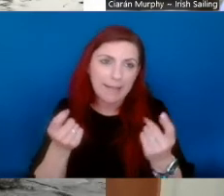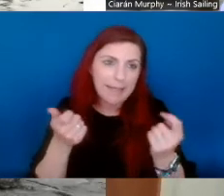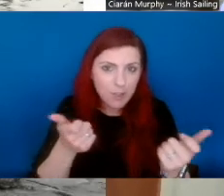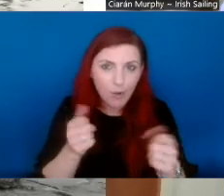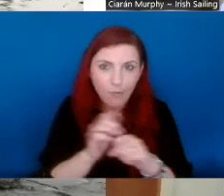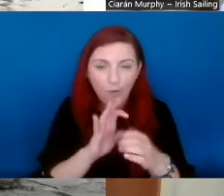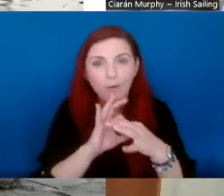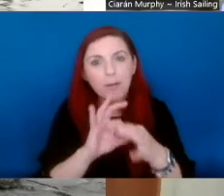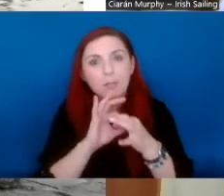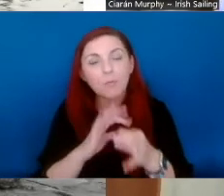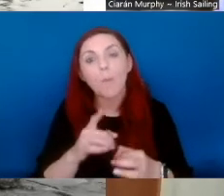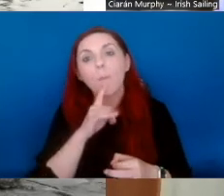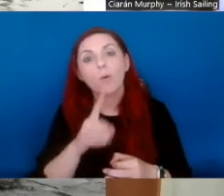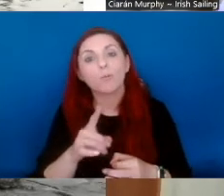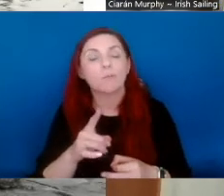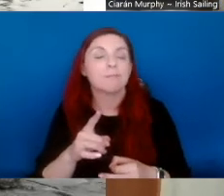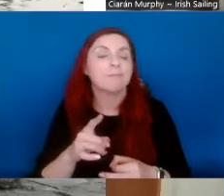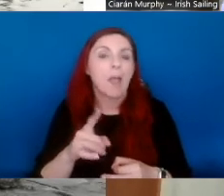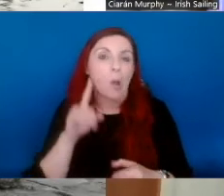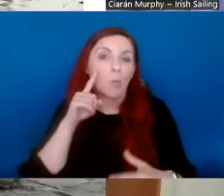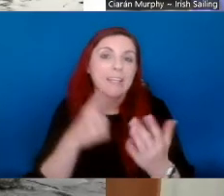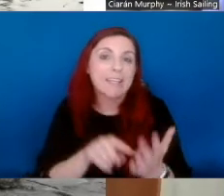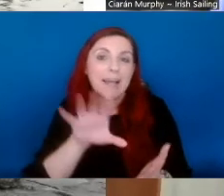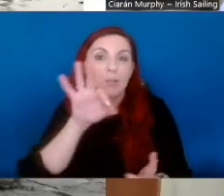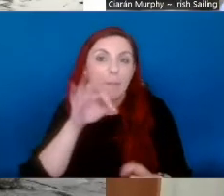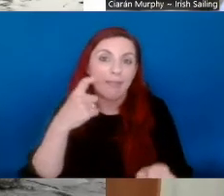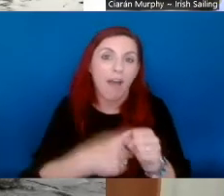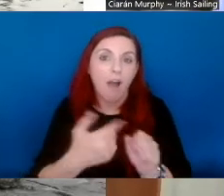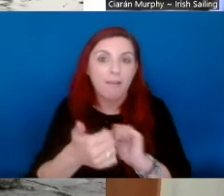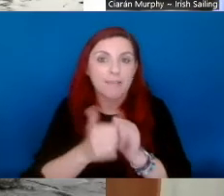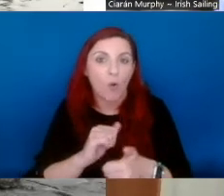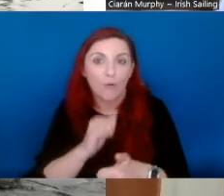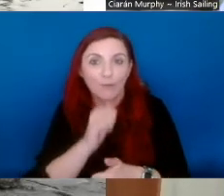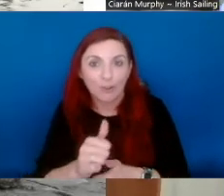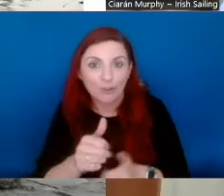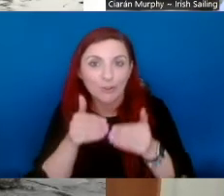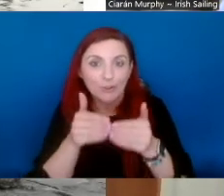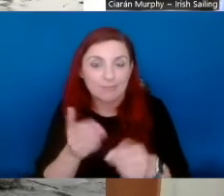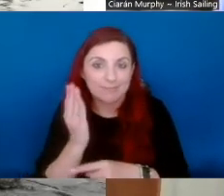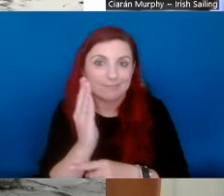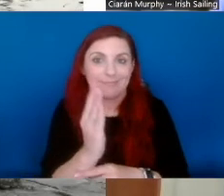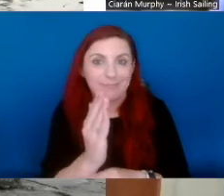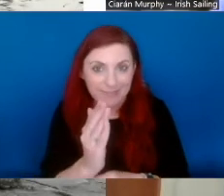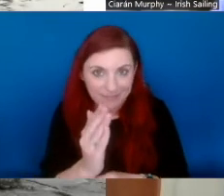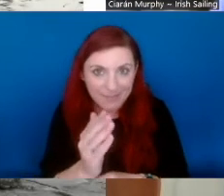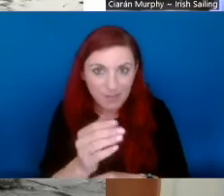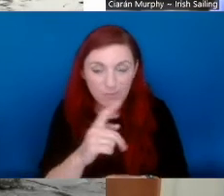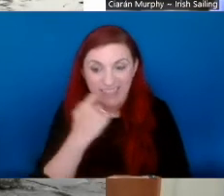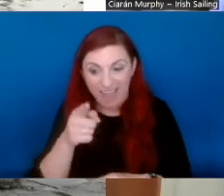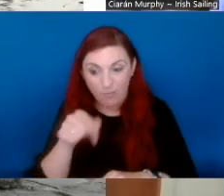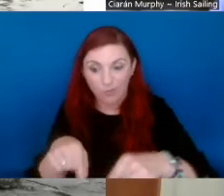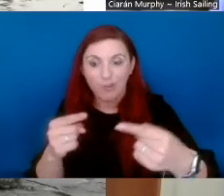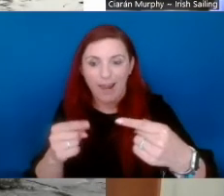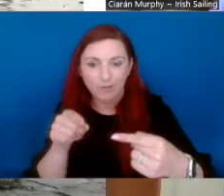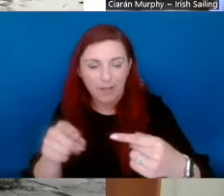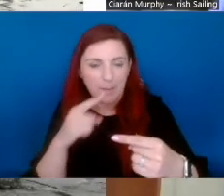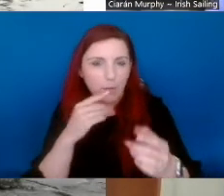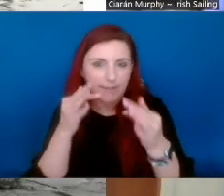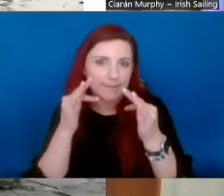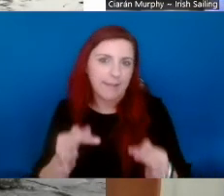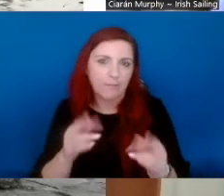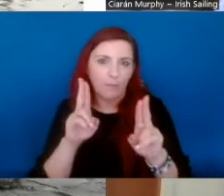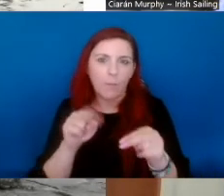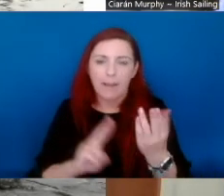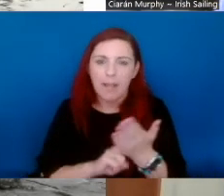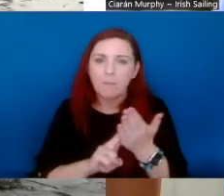quite complex, where stand-up paddle boarding or kayaking may be a little bit easier for people to initially engage with. But we went all